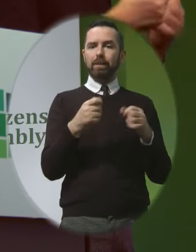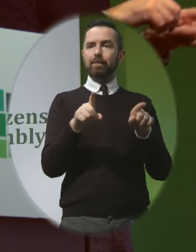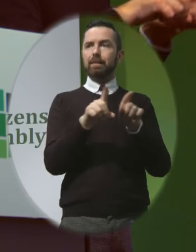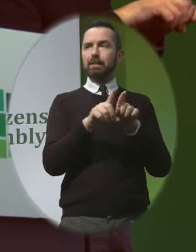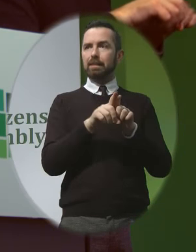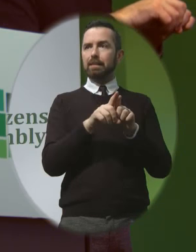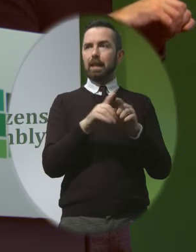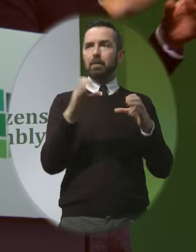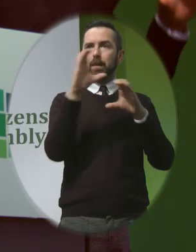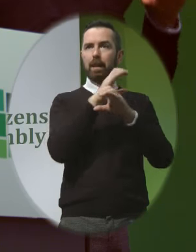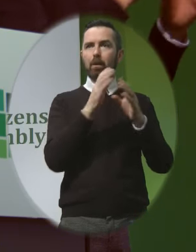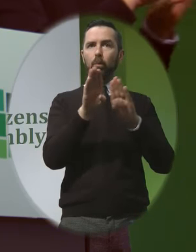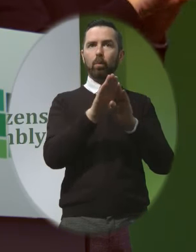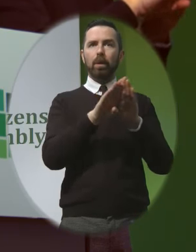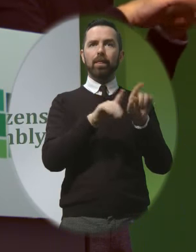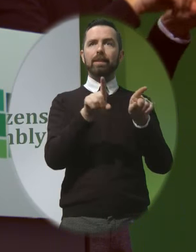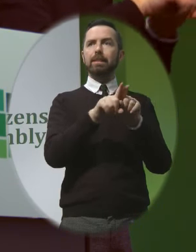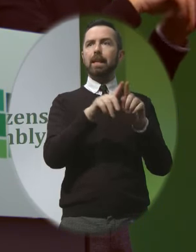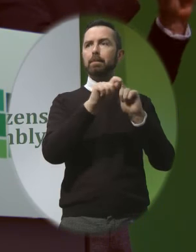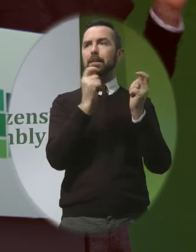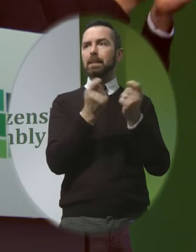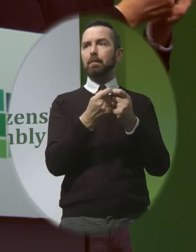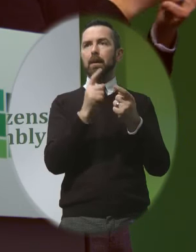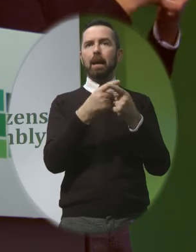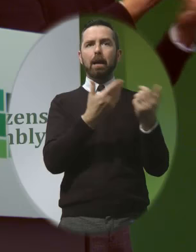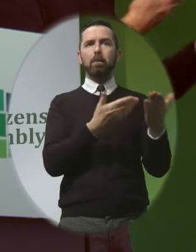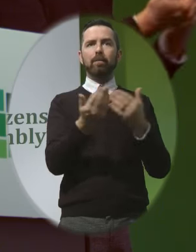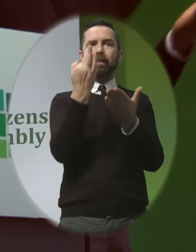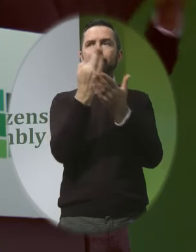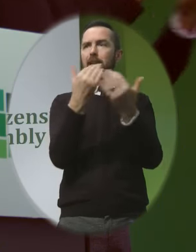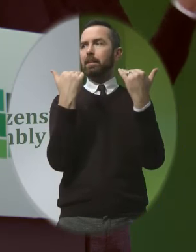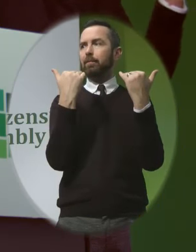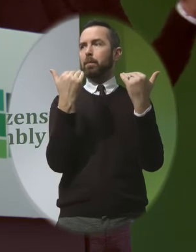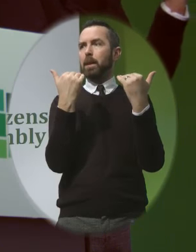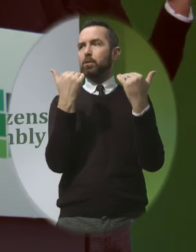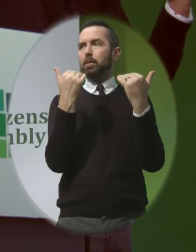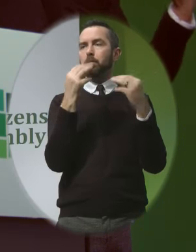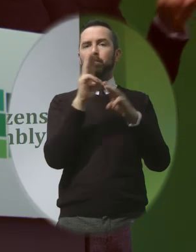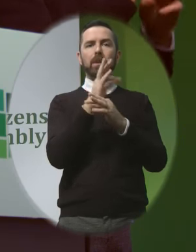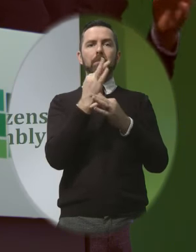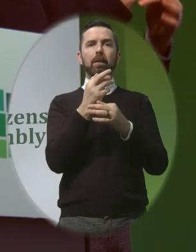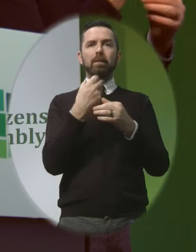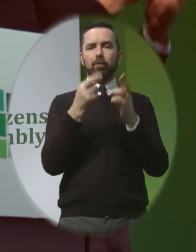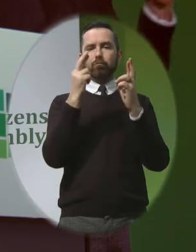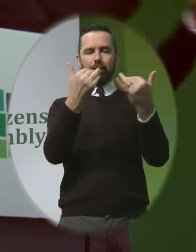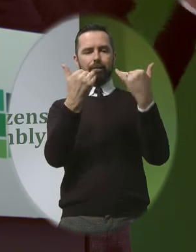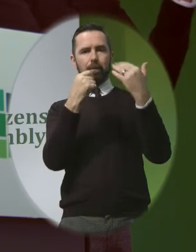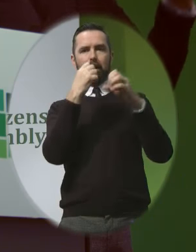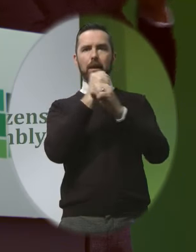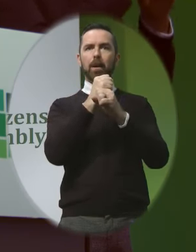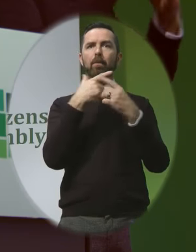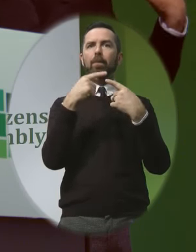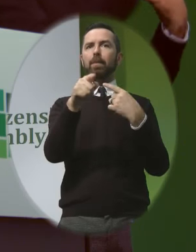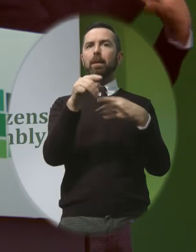team throughout their pregnancy it also means providing factual information so that parents are properly informed about the condition being